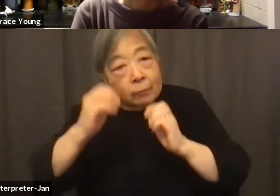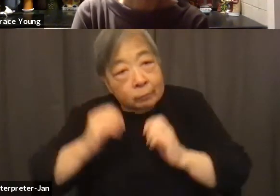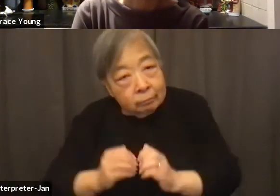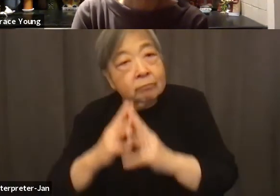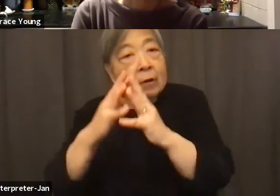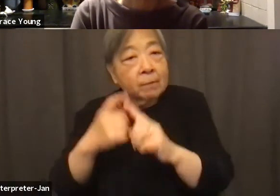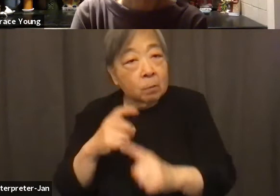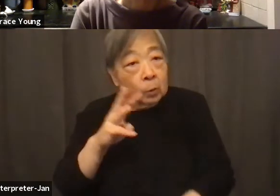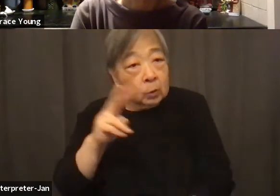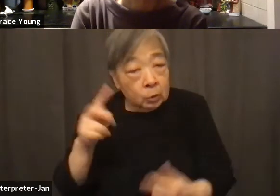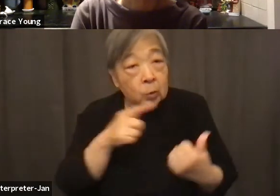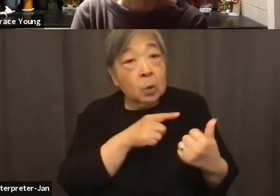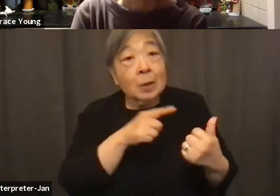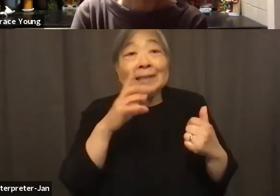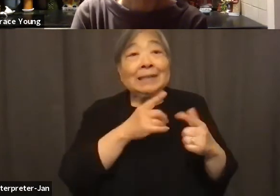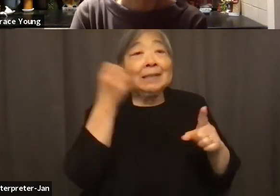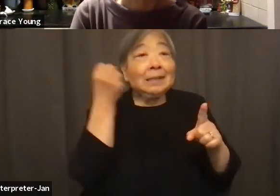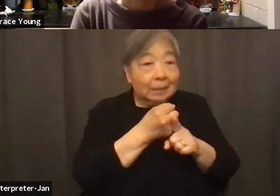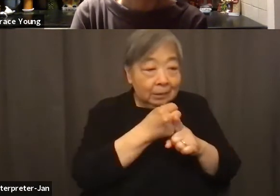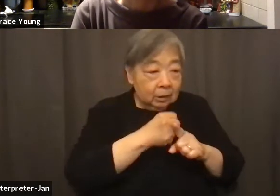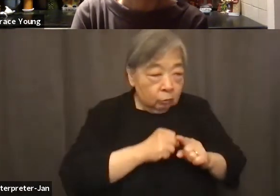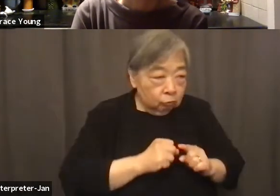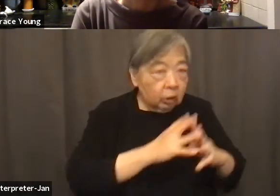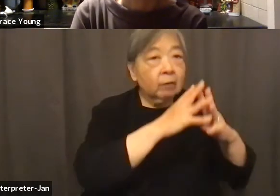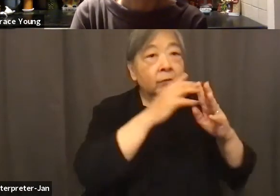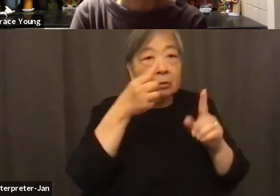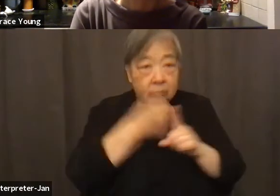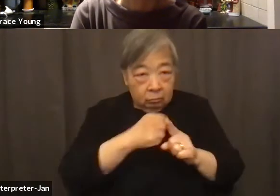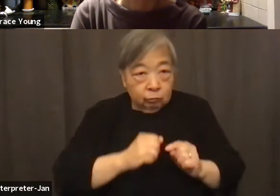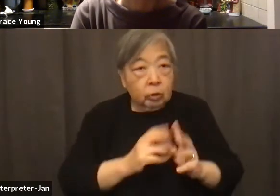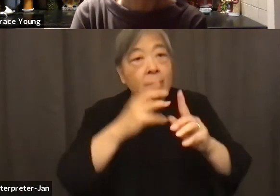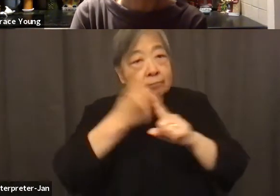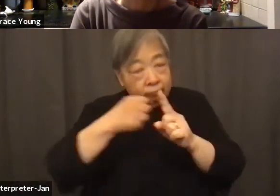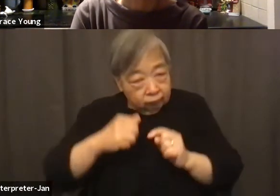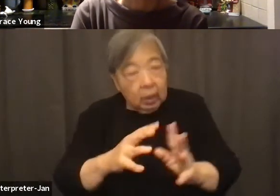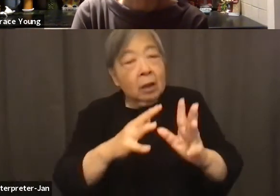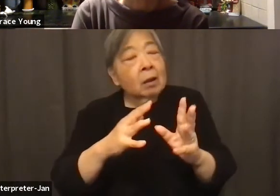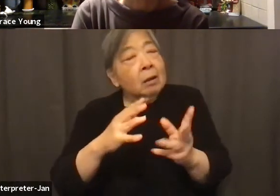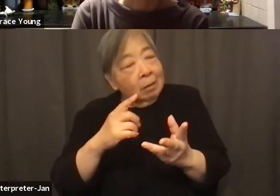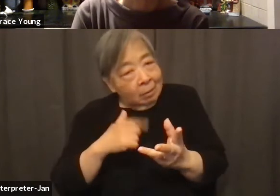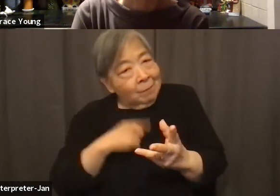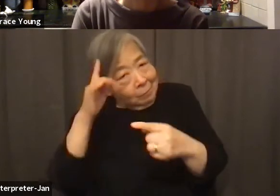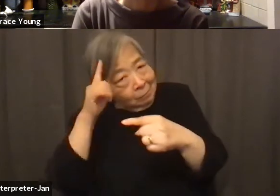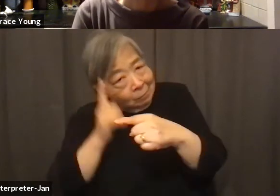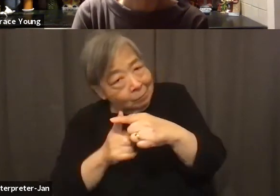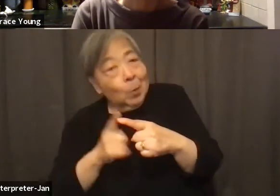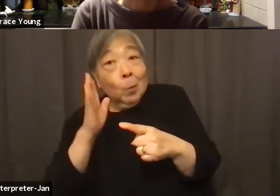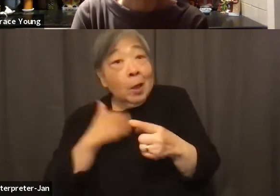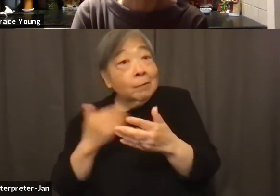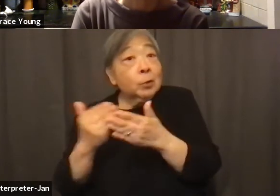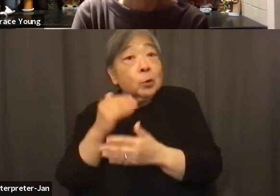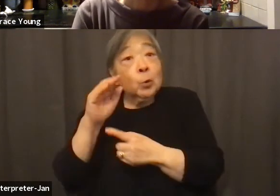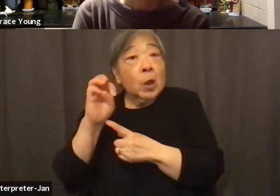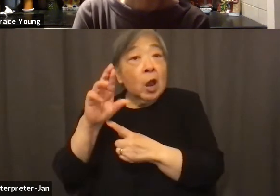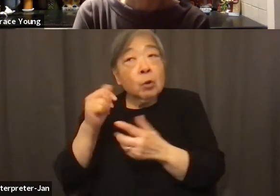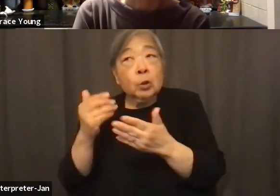there will be a new era for us to deal with, but we need to adjust. There's